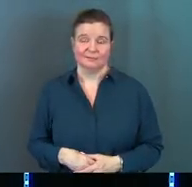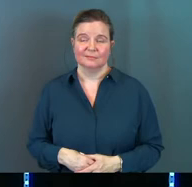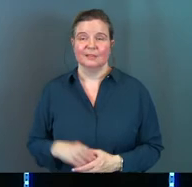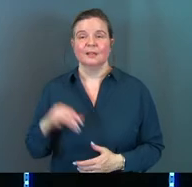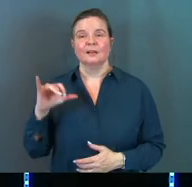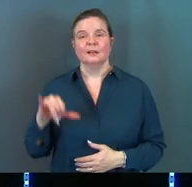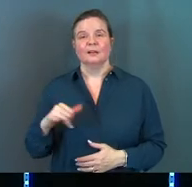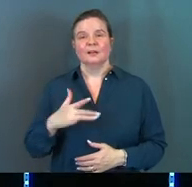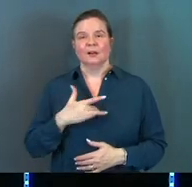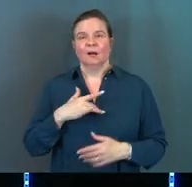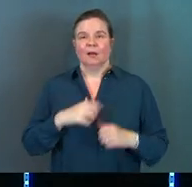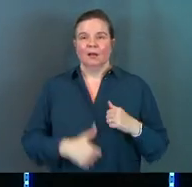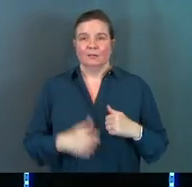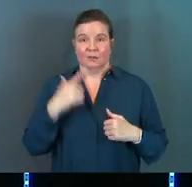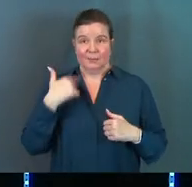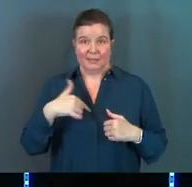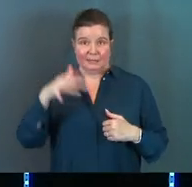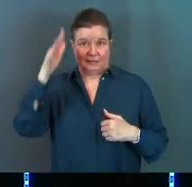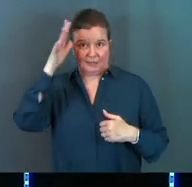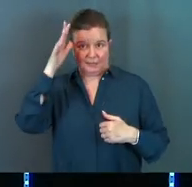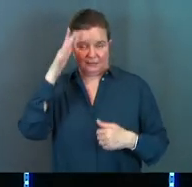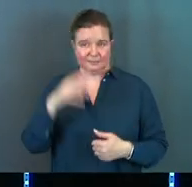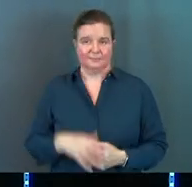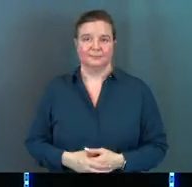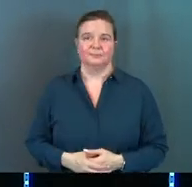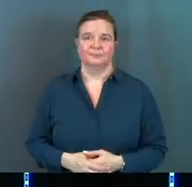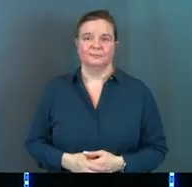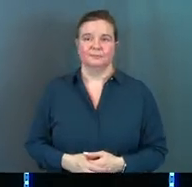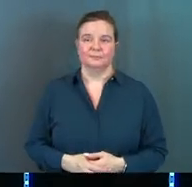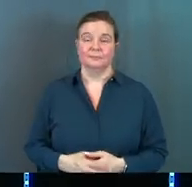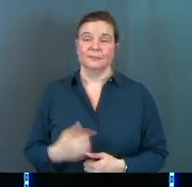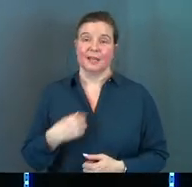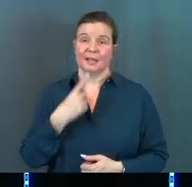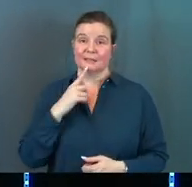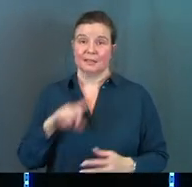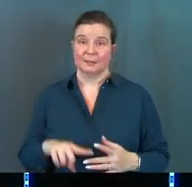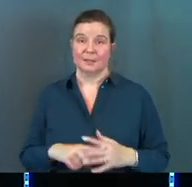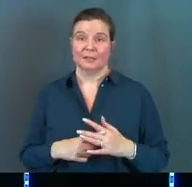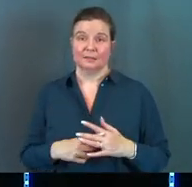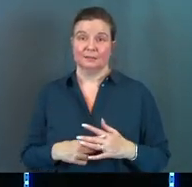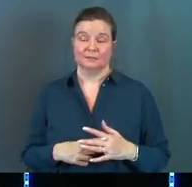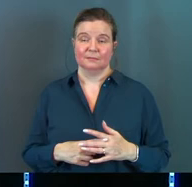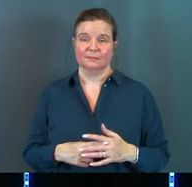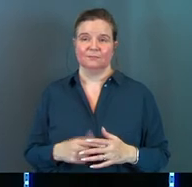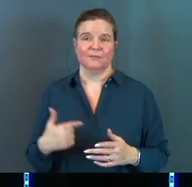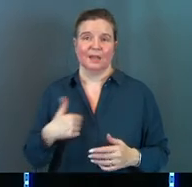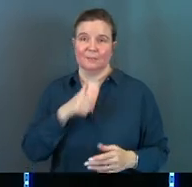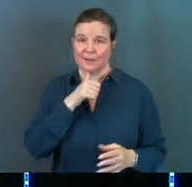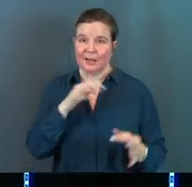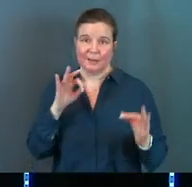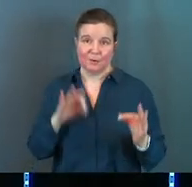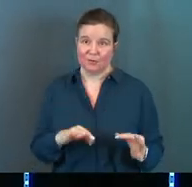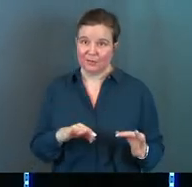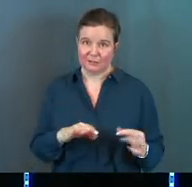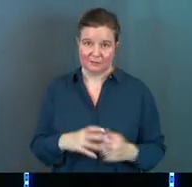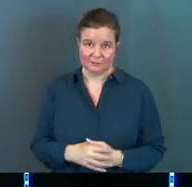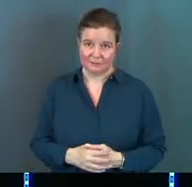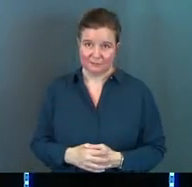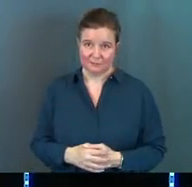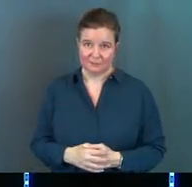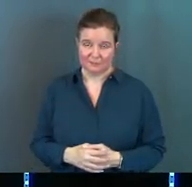And that's the heartbreaker for me as a dad. I said in the beginning, I'm not perfect at this.